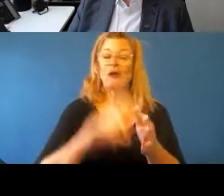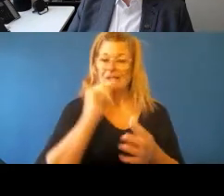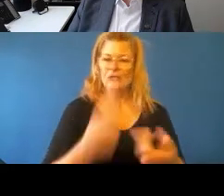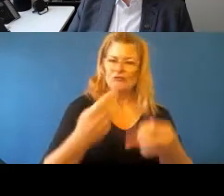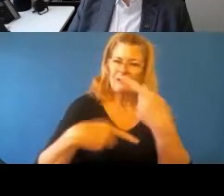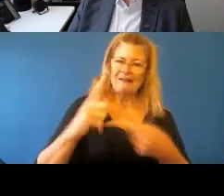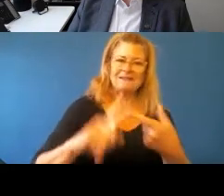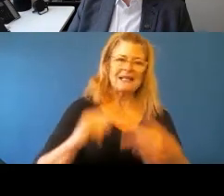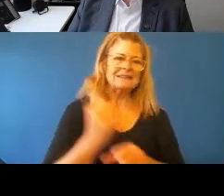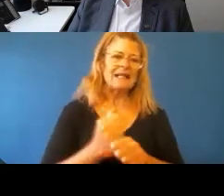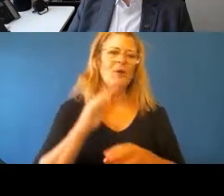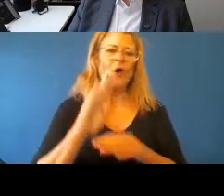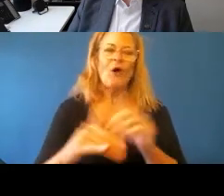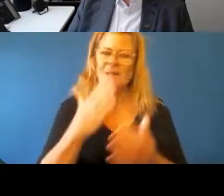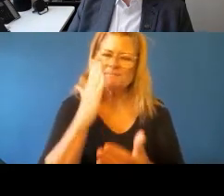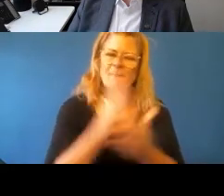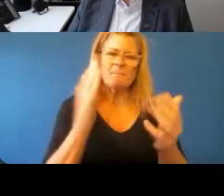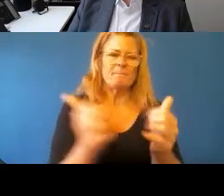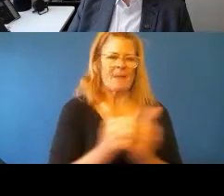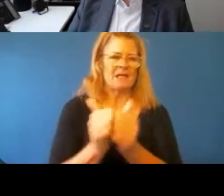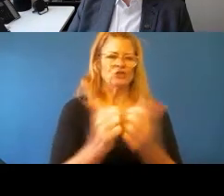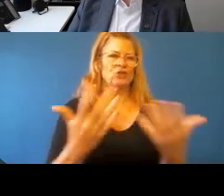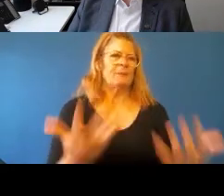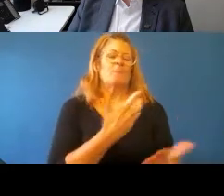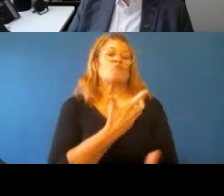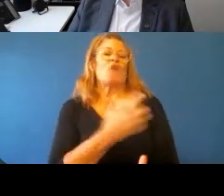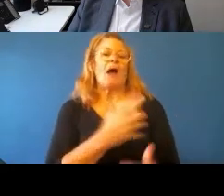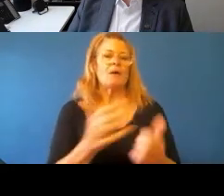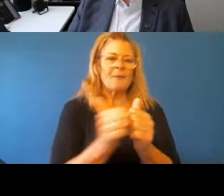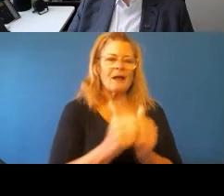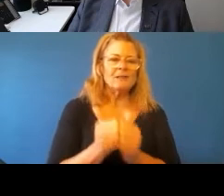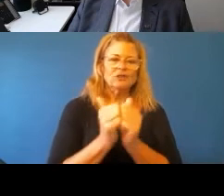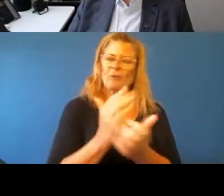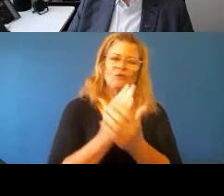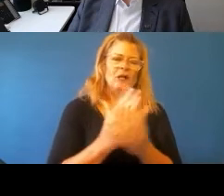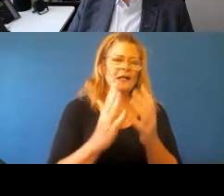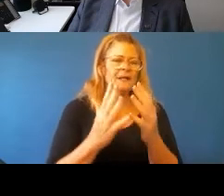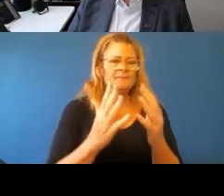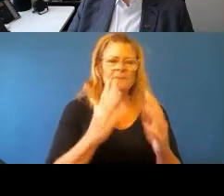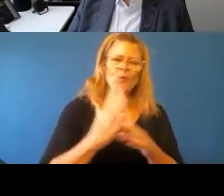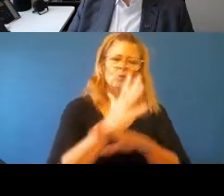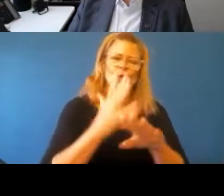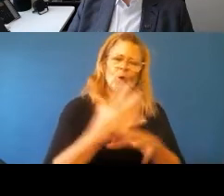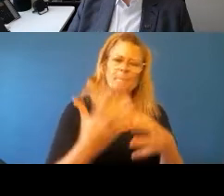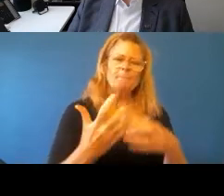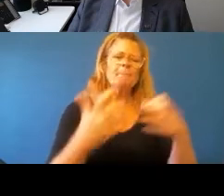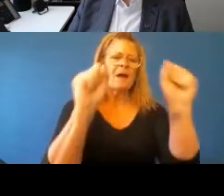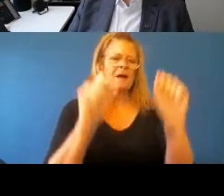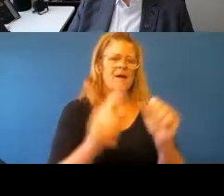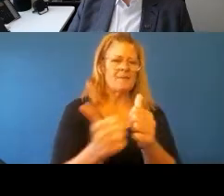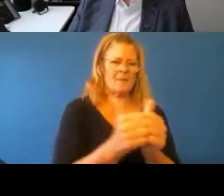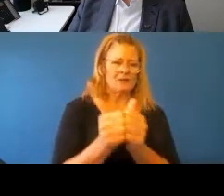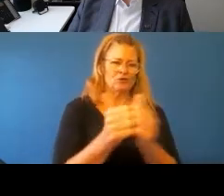a genuine partnership, a proud partnership, a high functioning partnership in, in the, in the space that